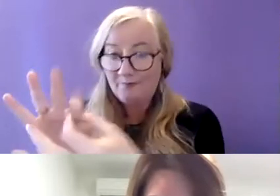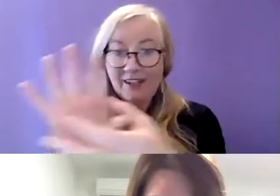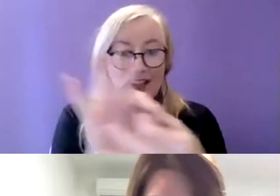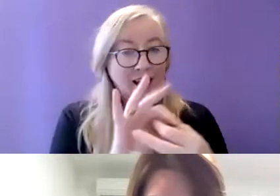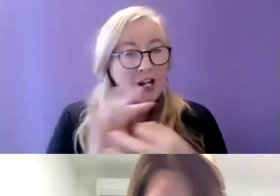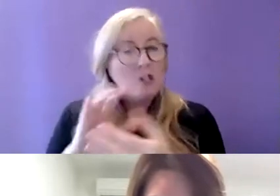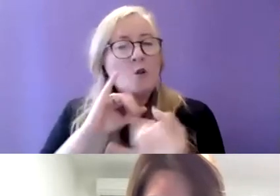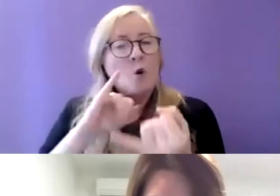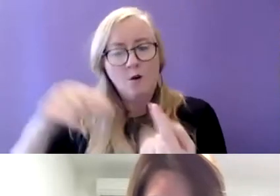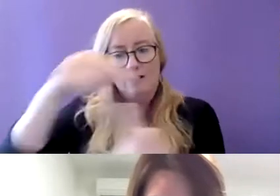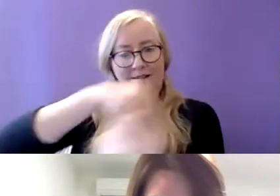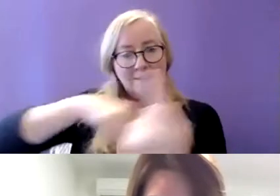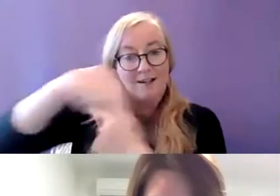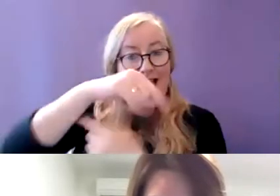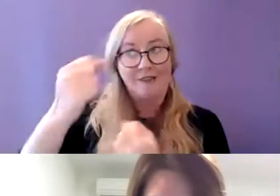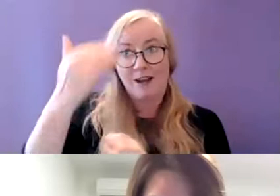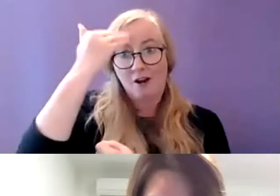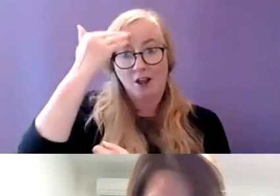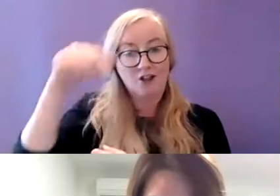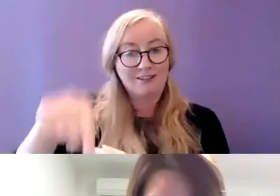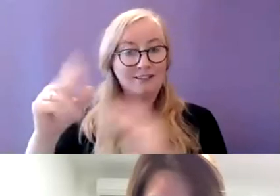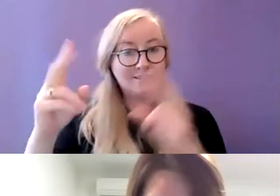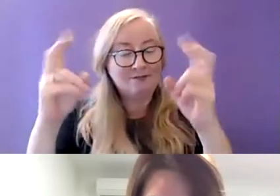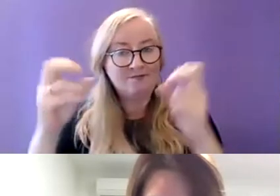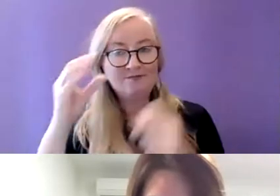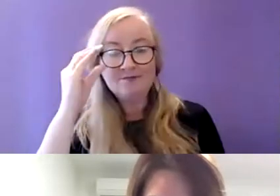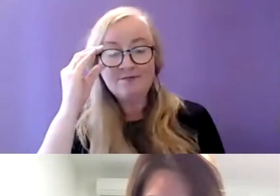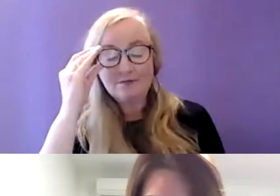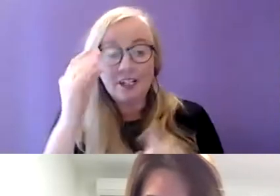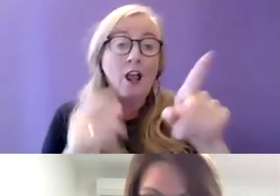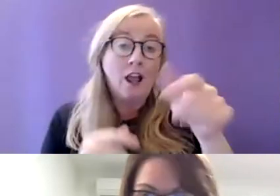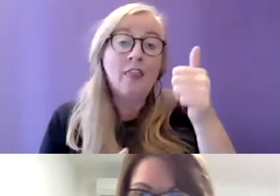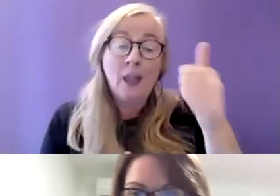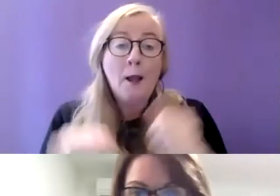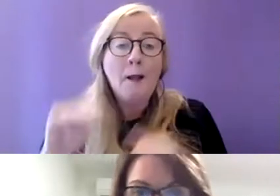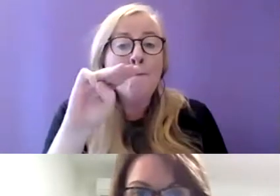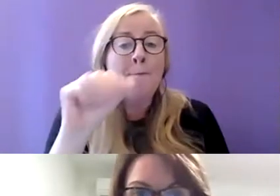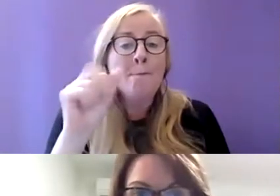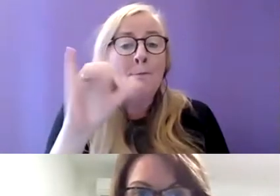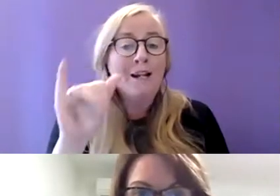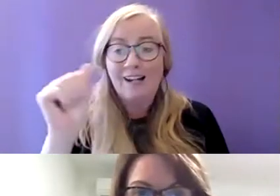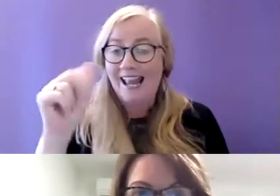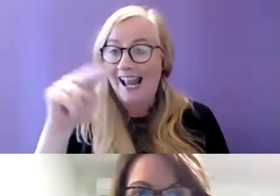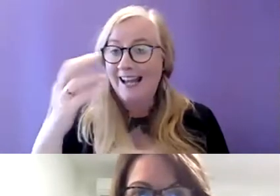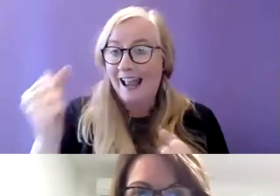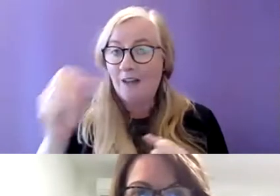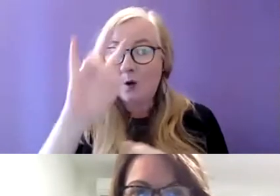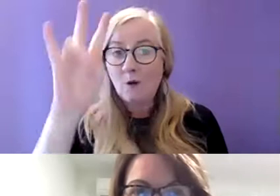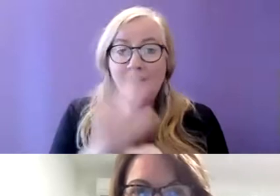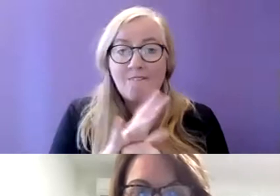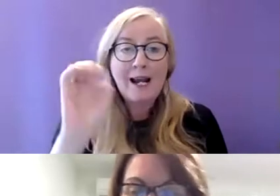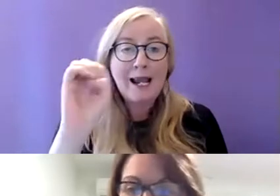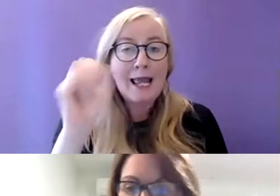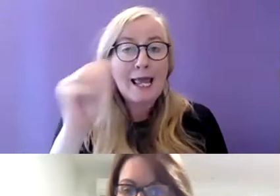knowledge of this area okay great thank you and I think Marianne has a question there for you Eamon I think do you want to come in there